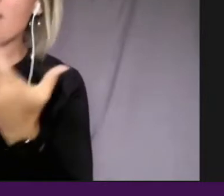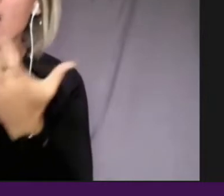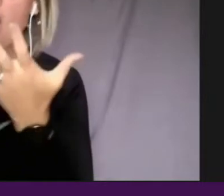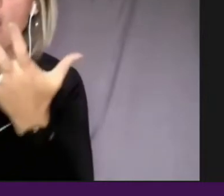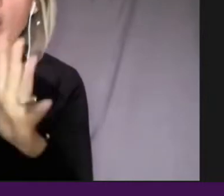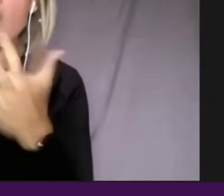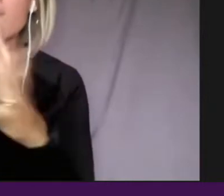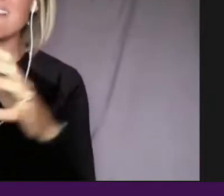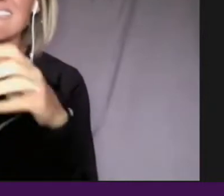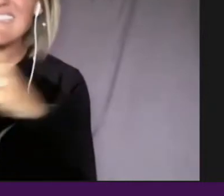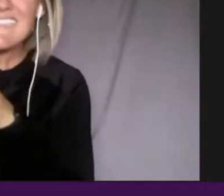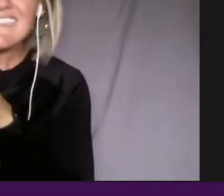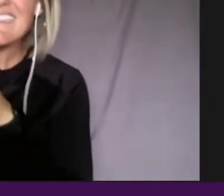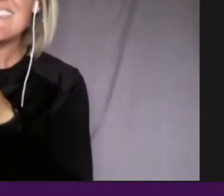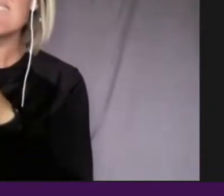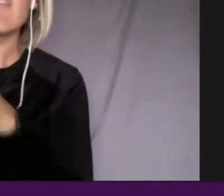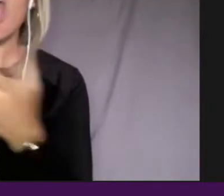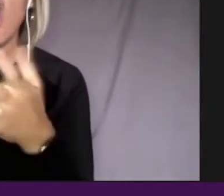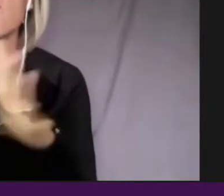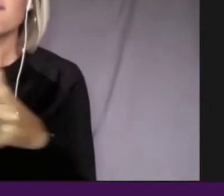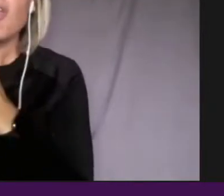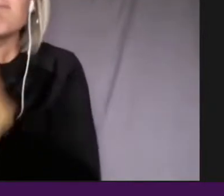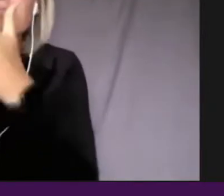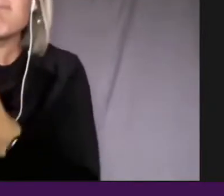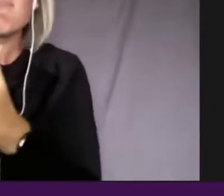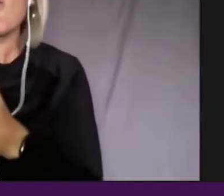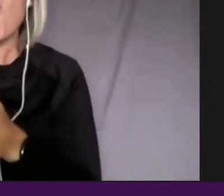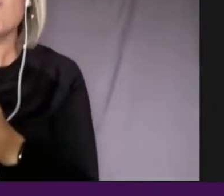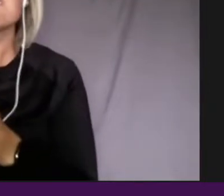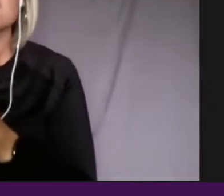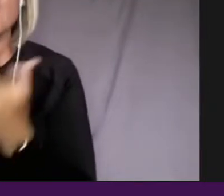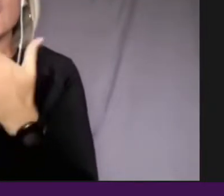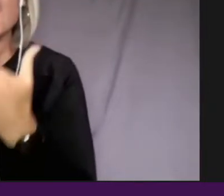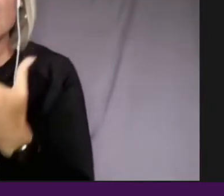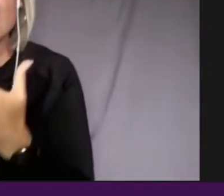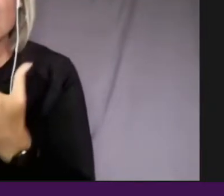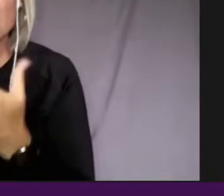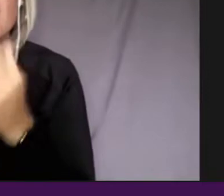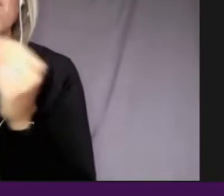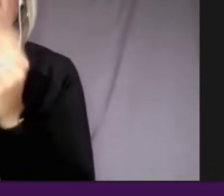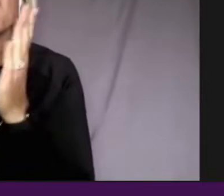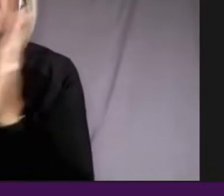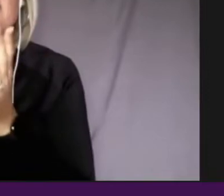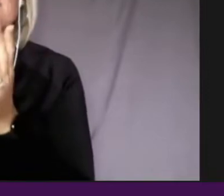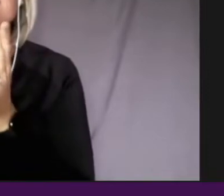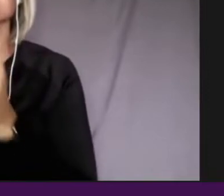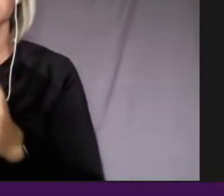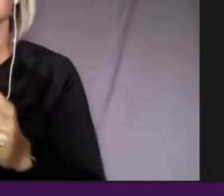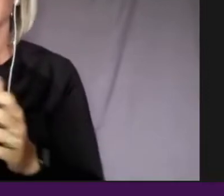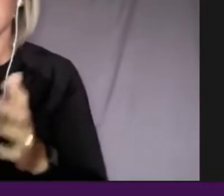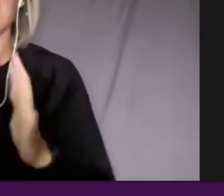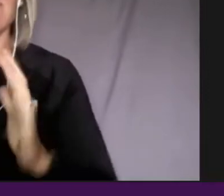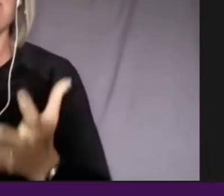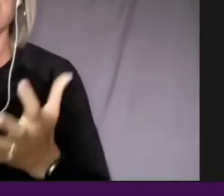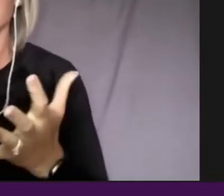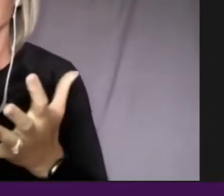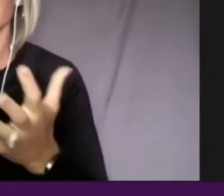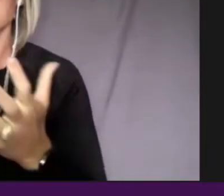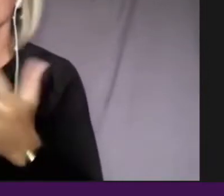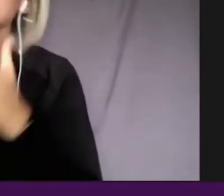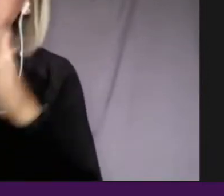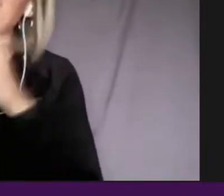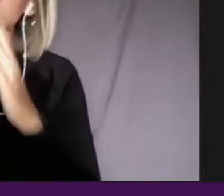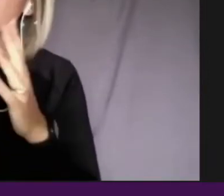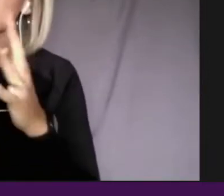the slate? Or was this a program that you learned about? And you were like, no, we're to pick this up. And, and, and how, what does that mean? I mean, as a, as an African-American woman